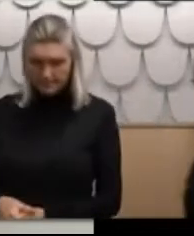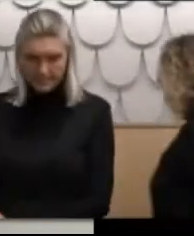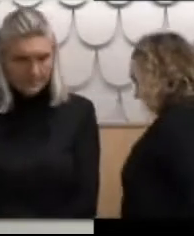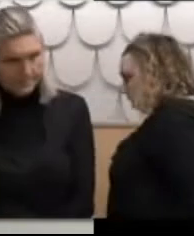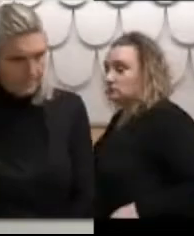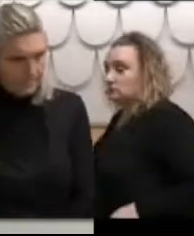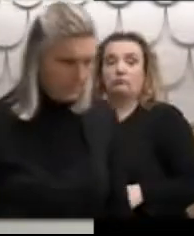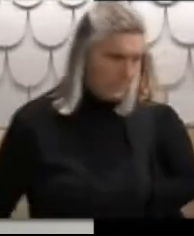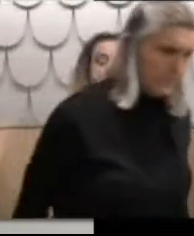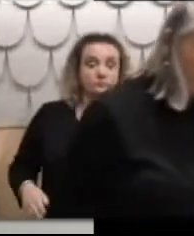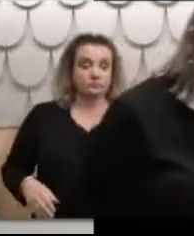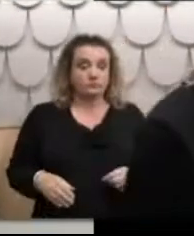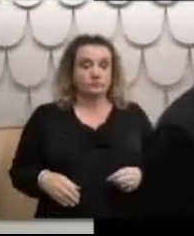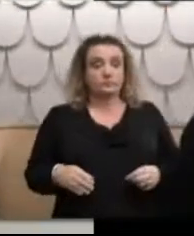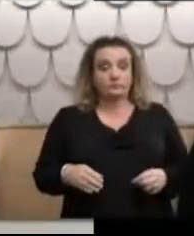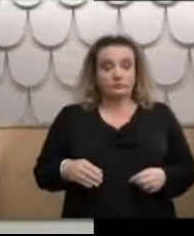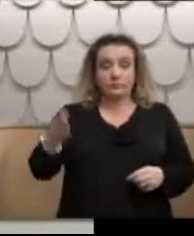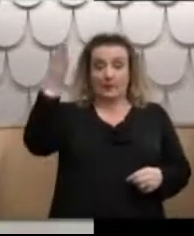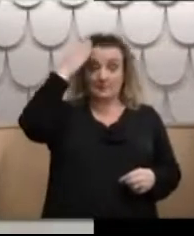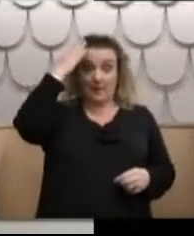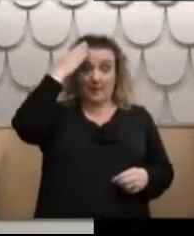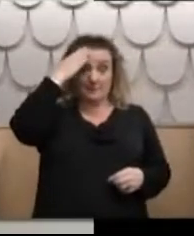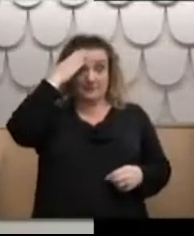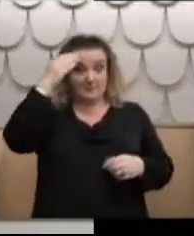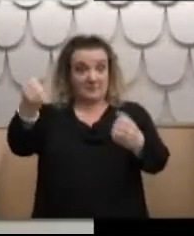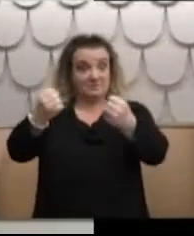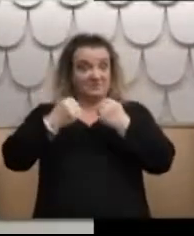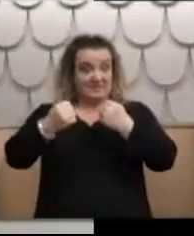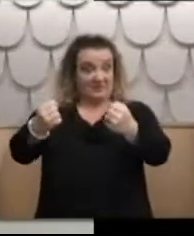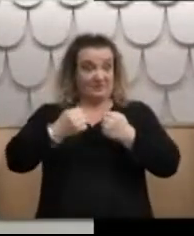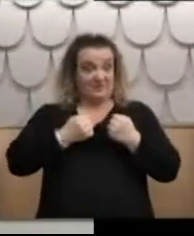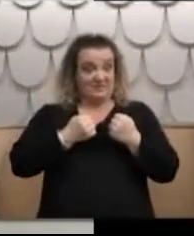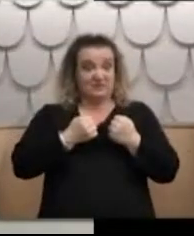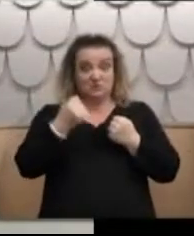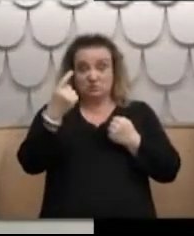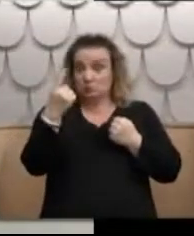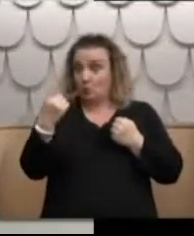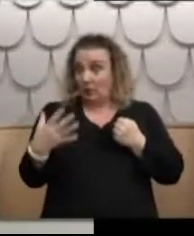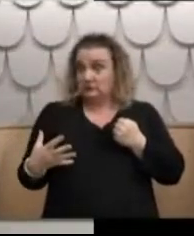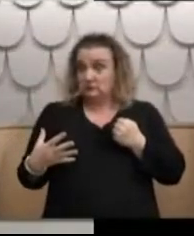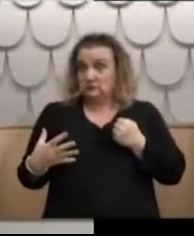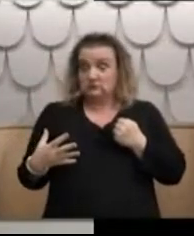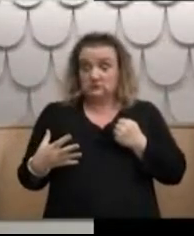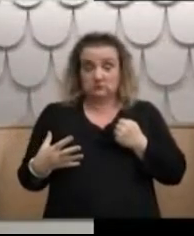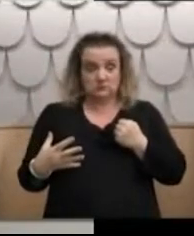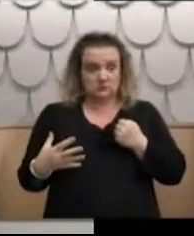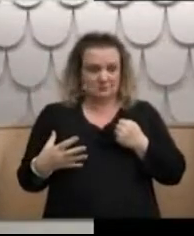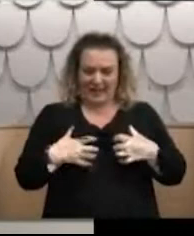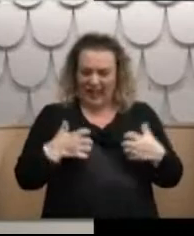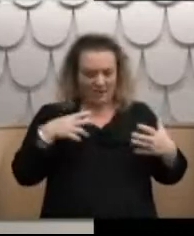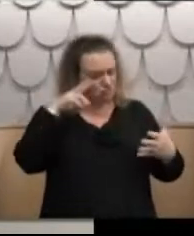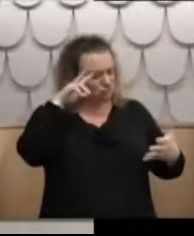Mum visited me once in that time. Again, it made me angry to see my vāls